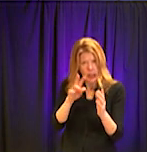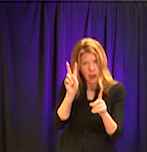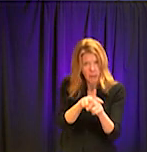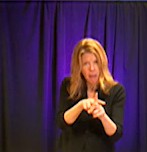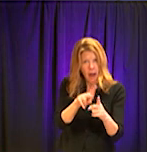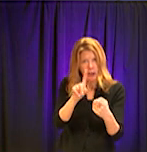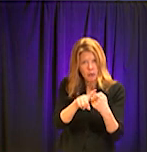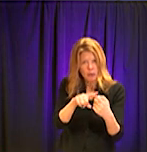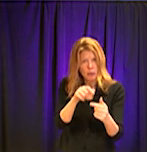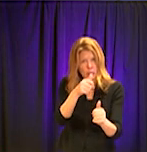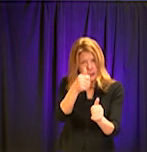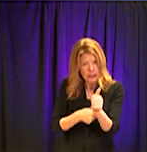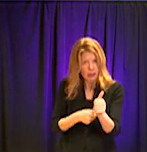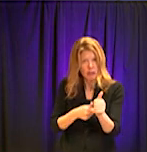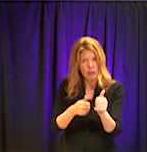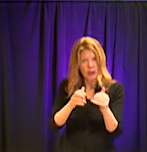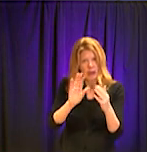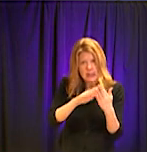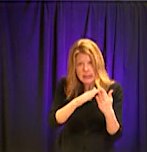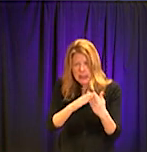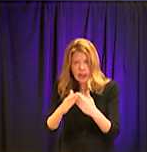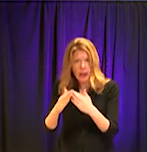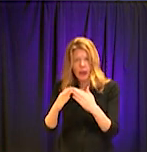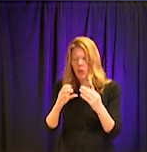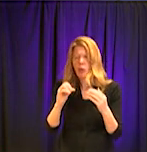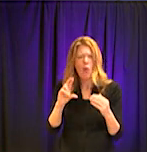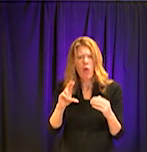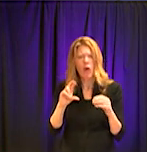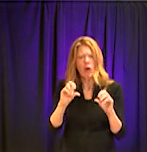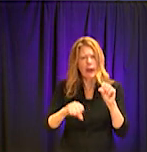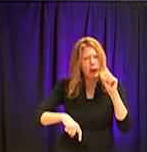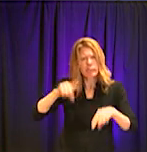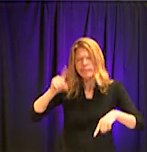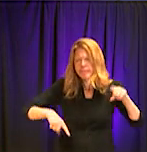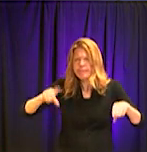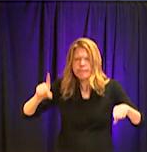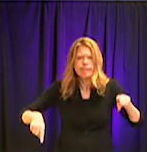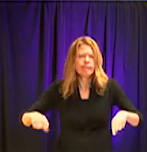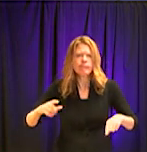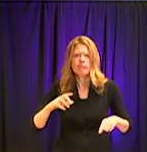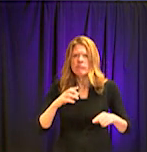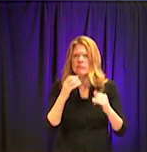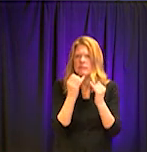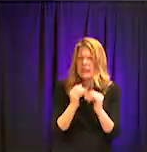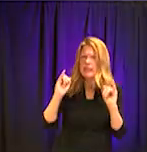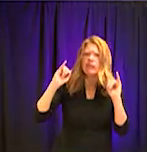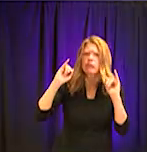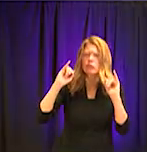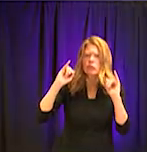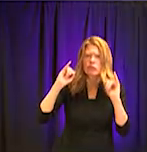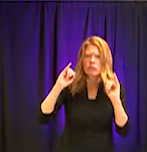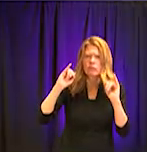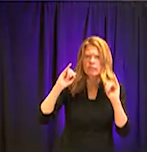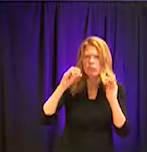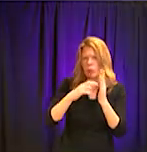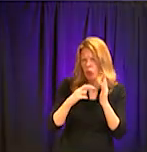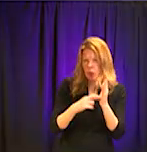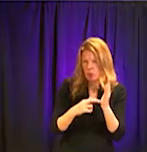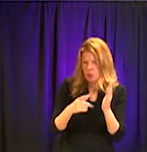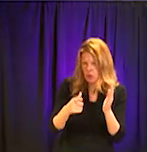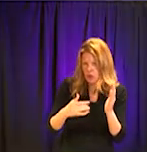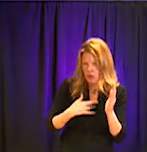to city comes to city to city to city? Or do you prefer to have this sort of individualistic approach? Well,